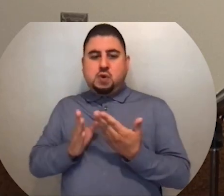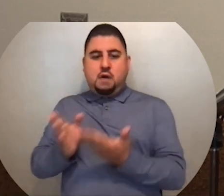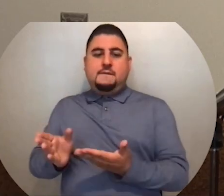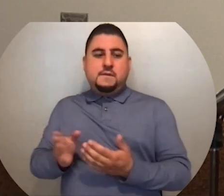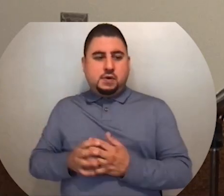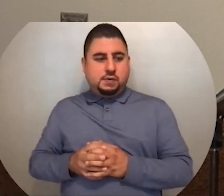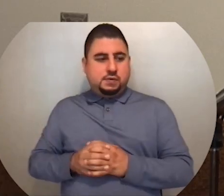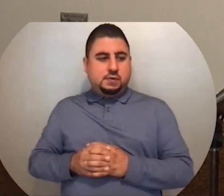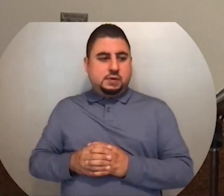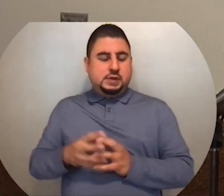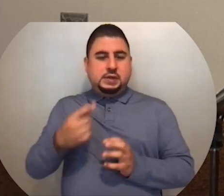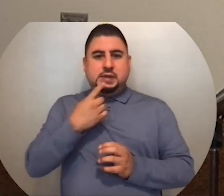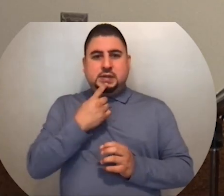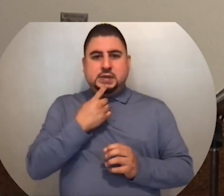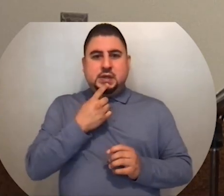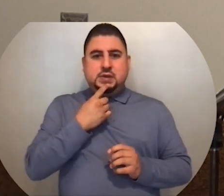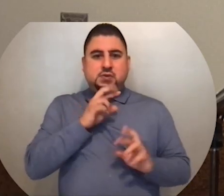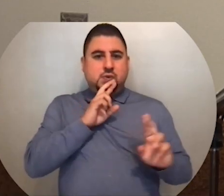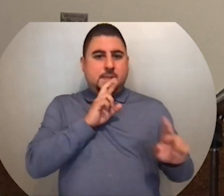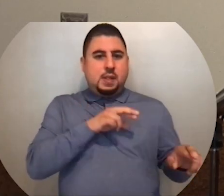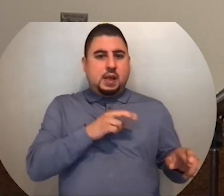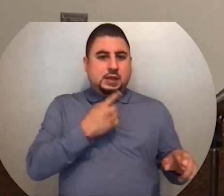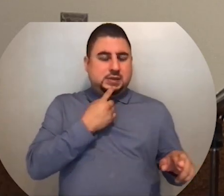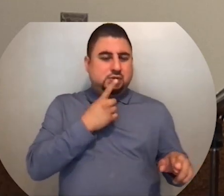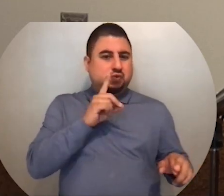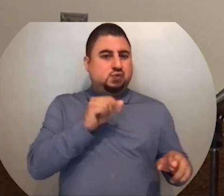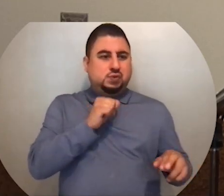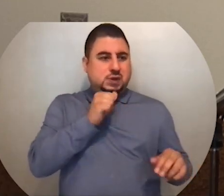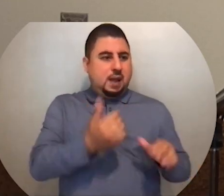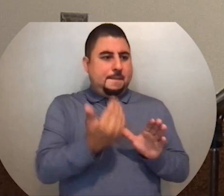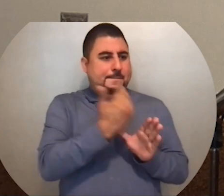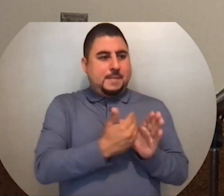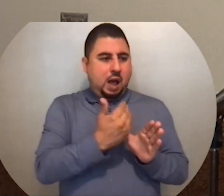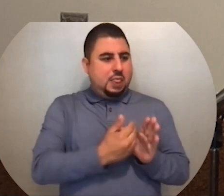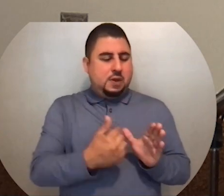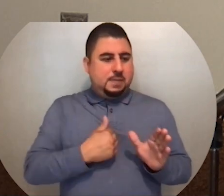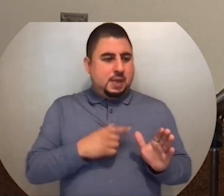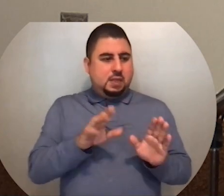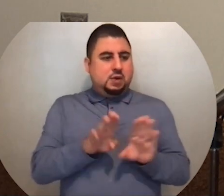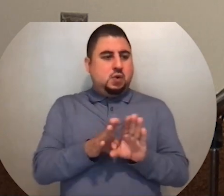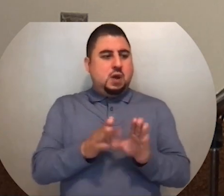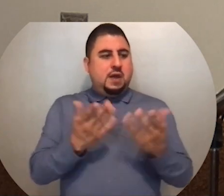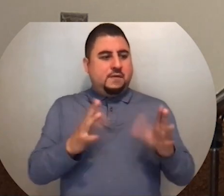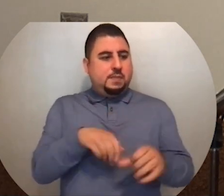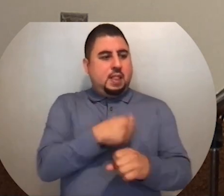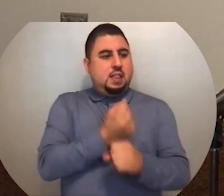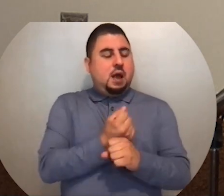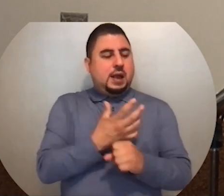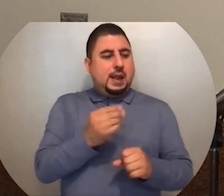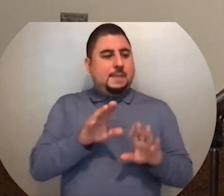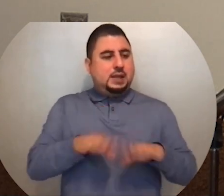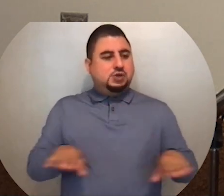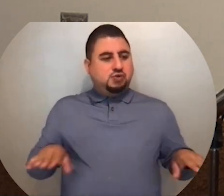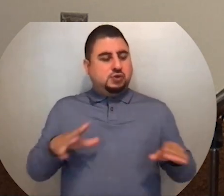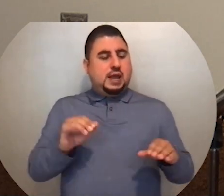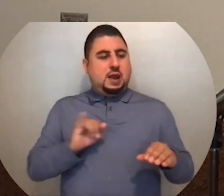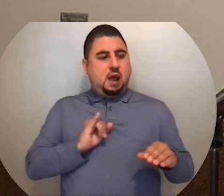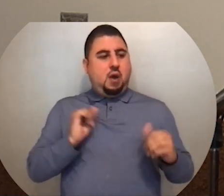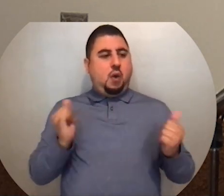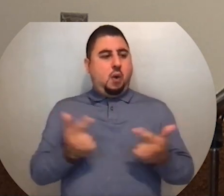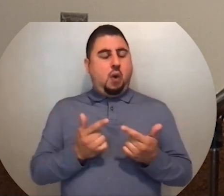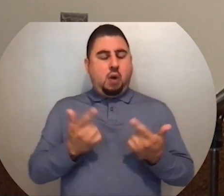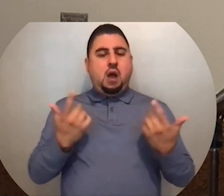And he says in reply from within, Do not bother me. The door has already been locked, and my children and I